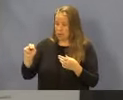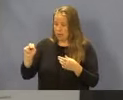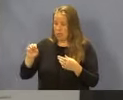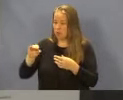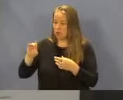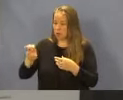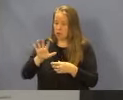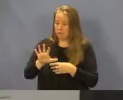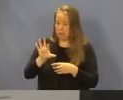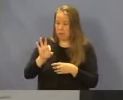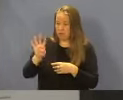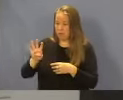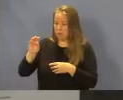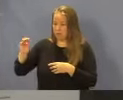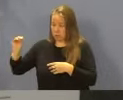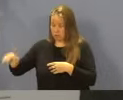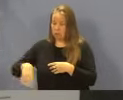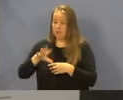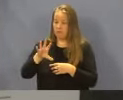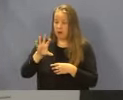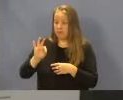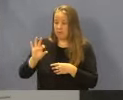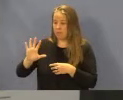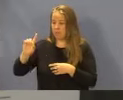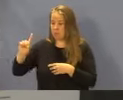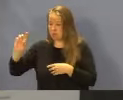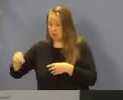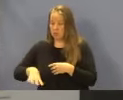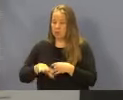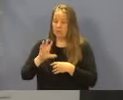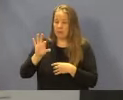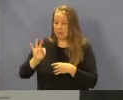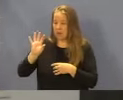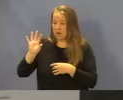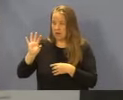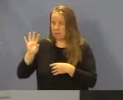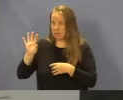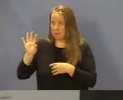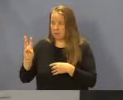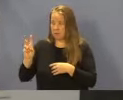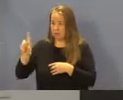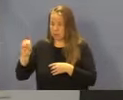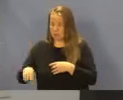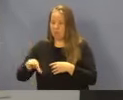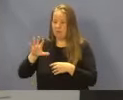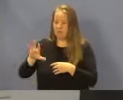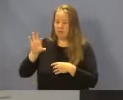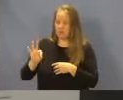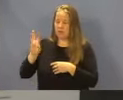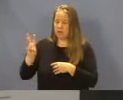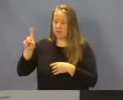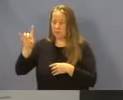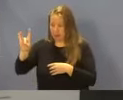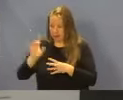59400, 59510, 59610, 59618.